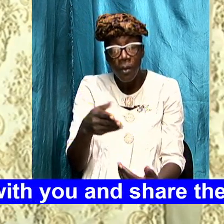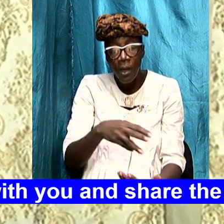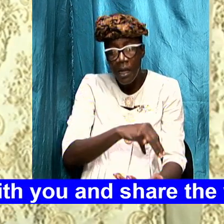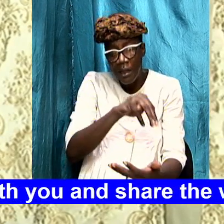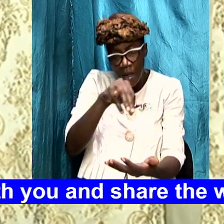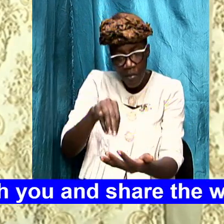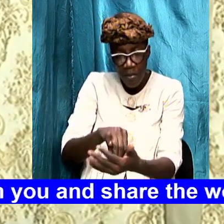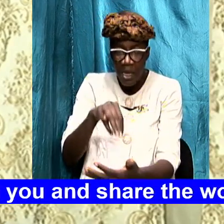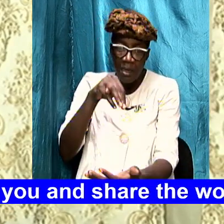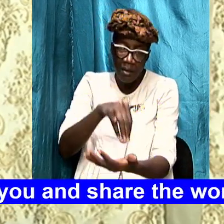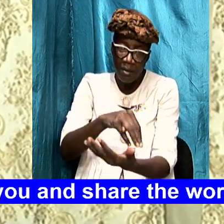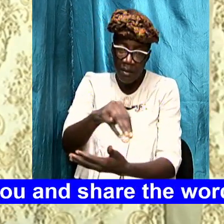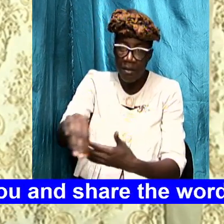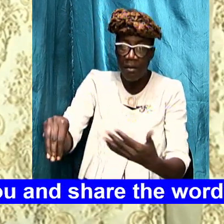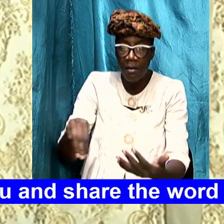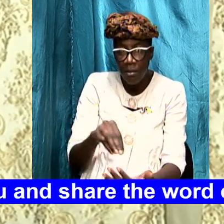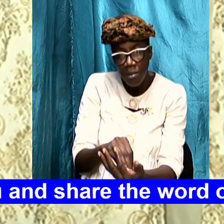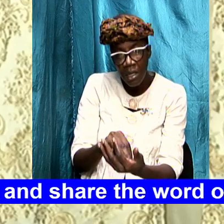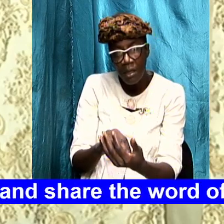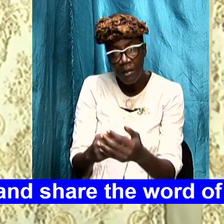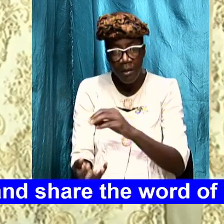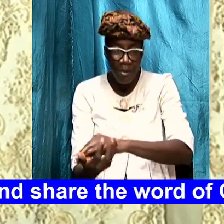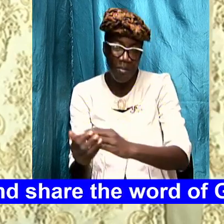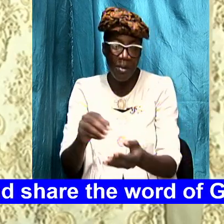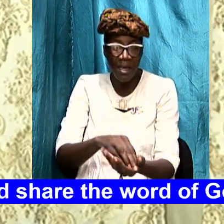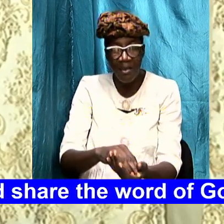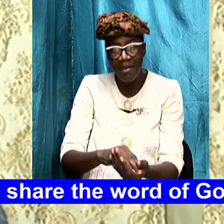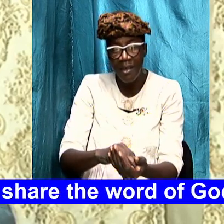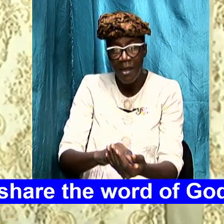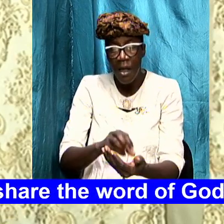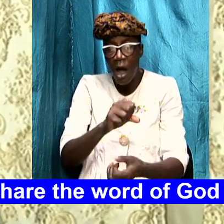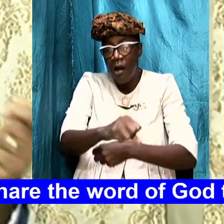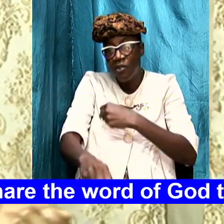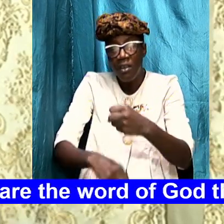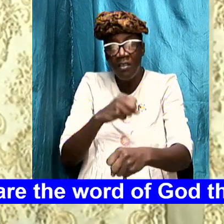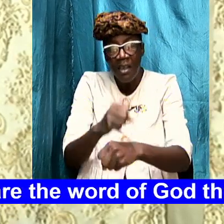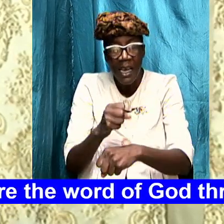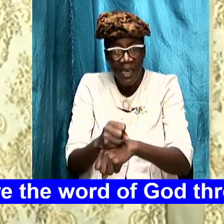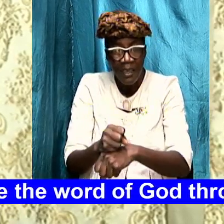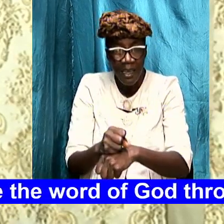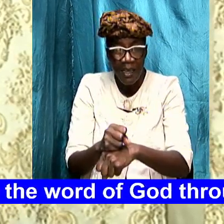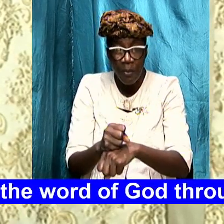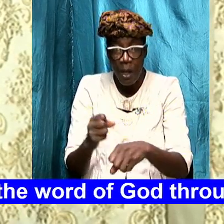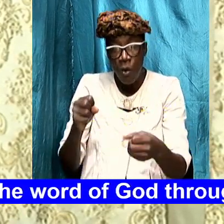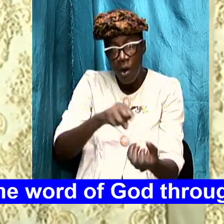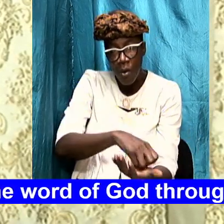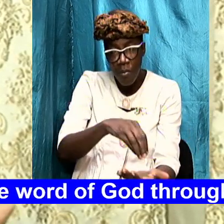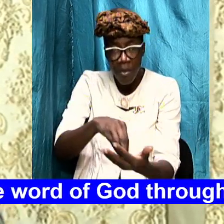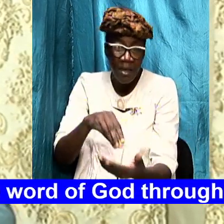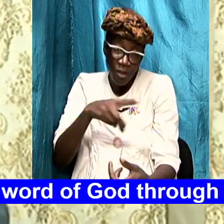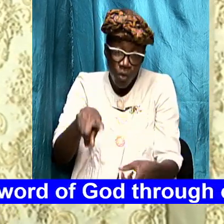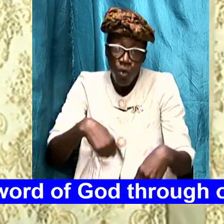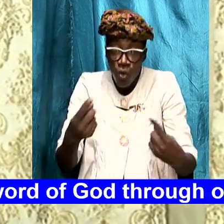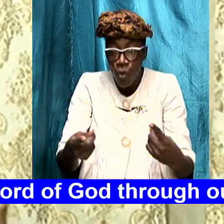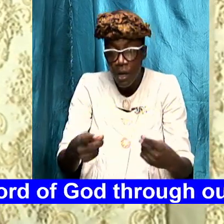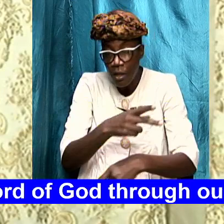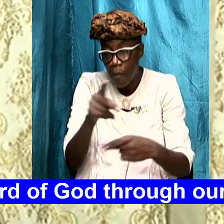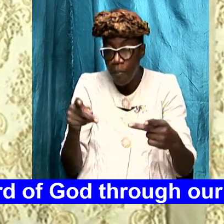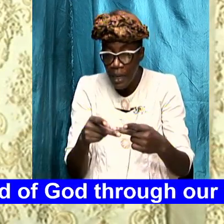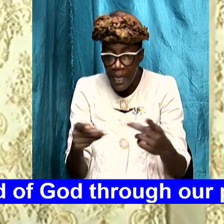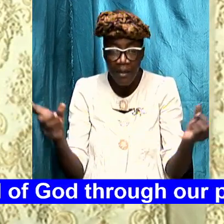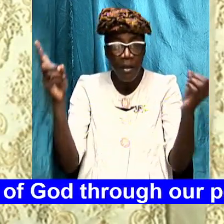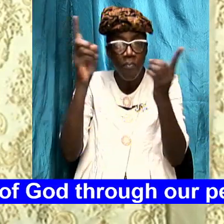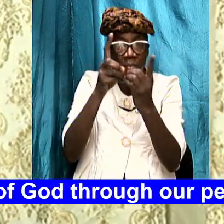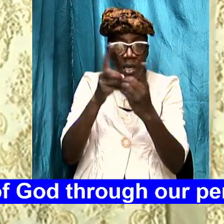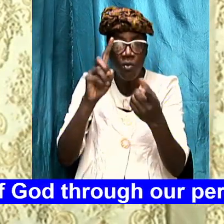fabric of society as we know it the social interaction you're going to places to meet with friends